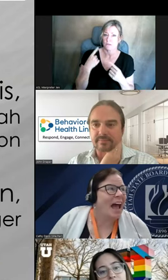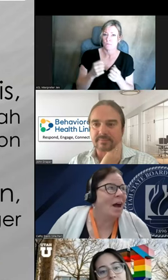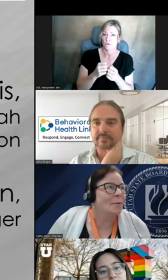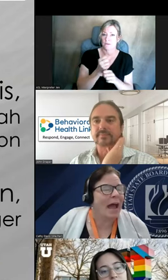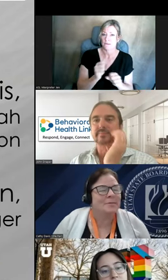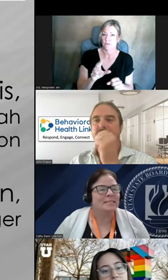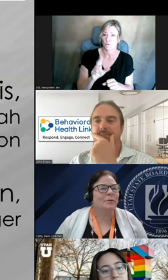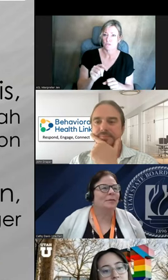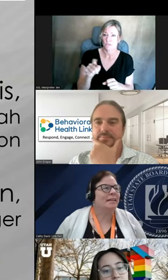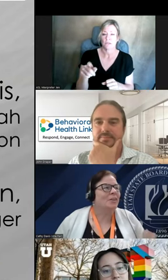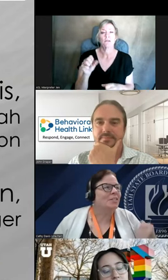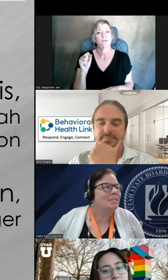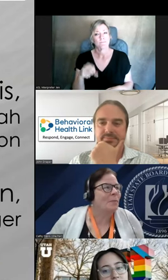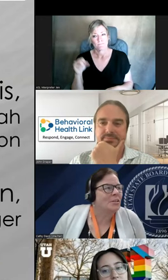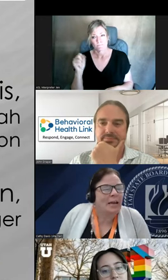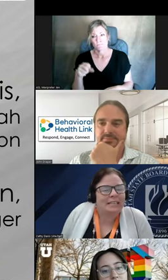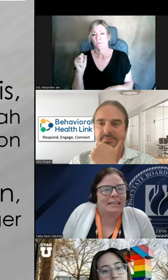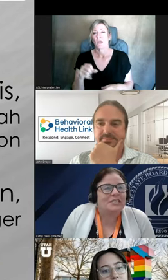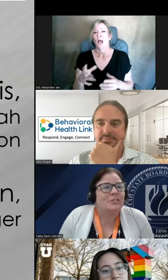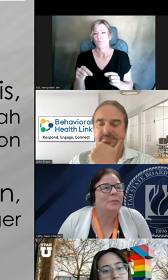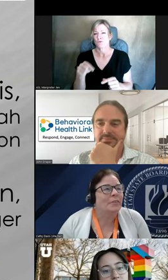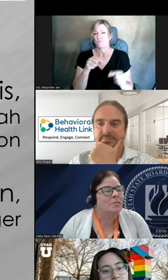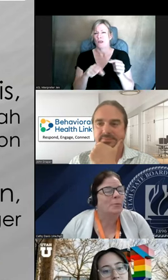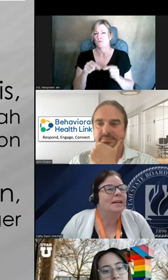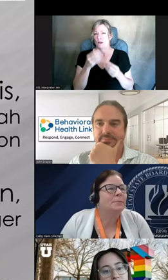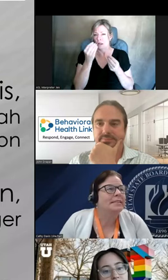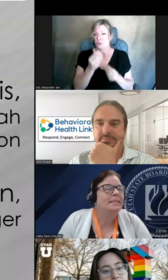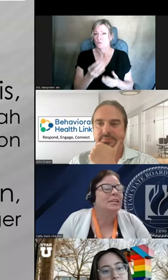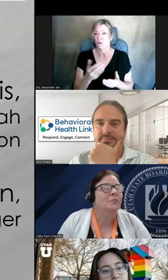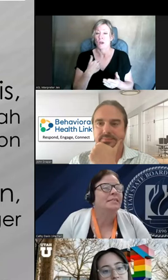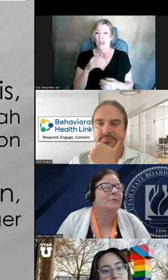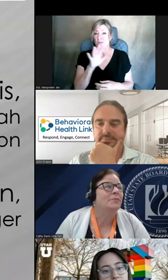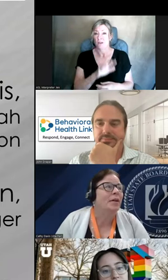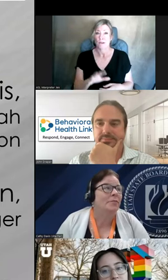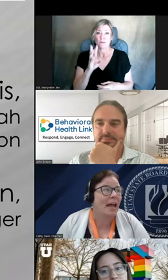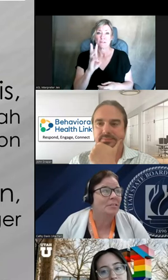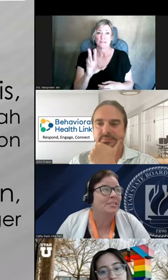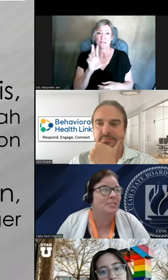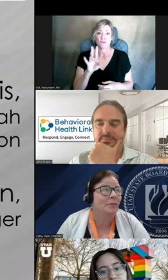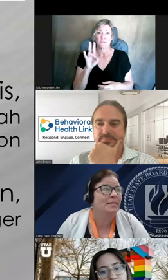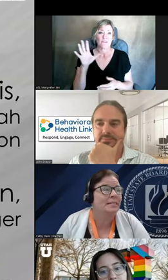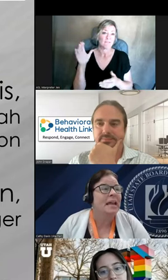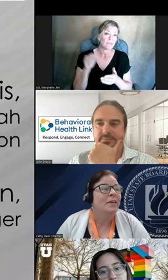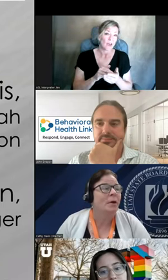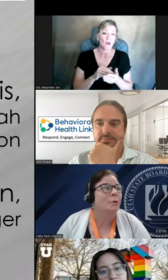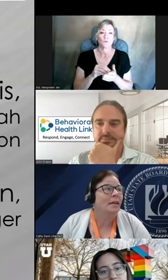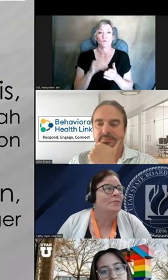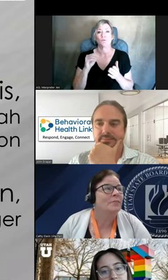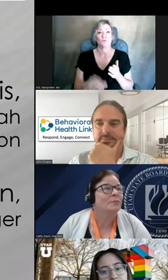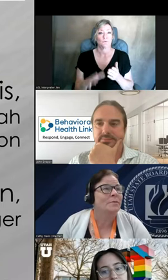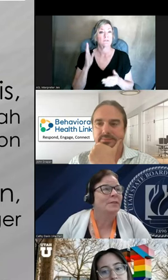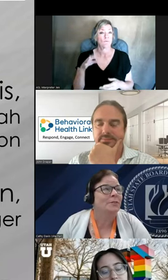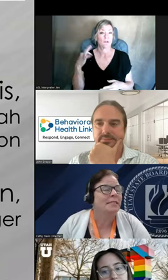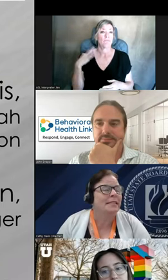Oh, absolutely, and then I'll just backtrack to let you know that there's approximately 675,000 students that will